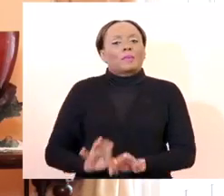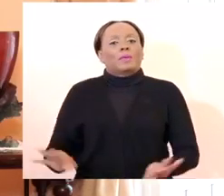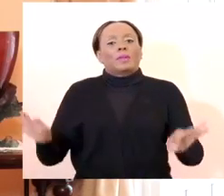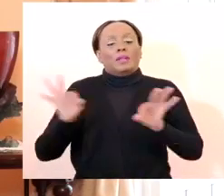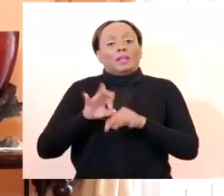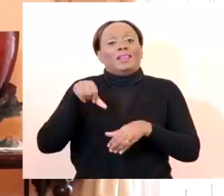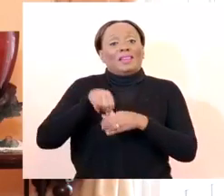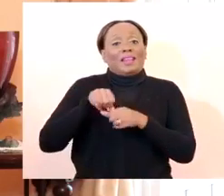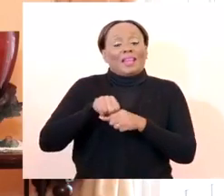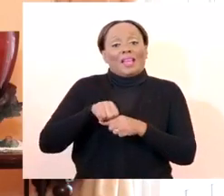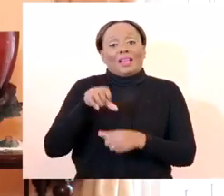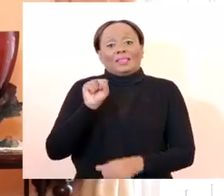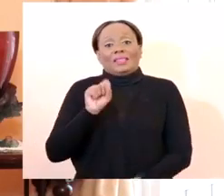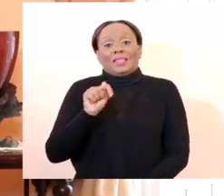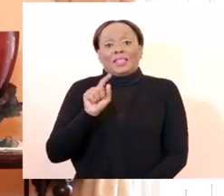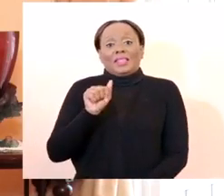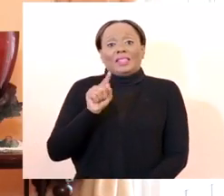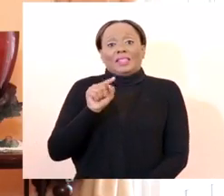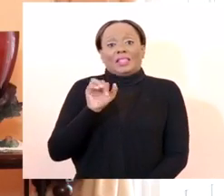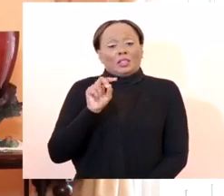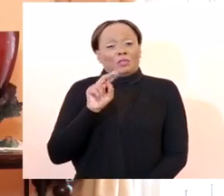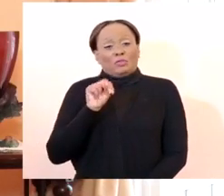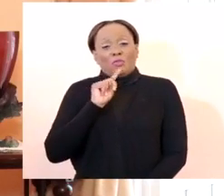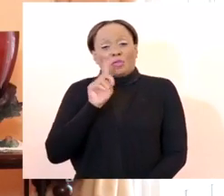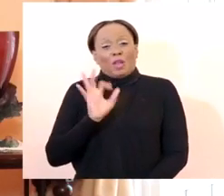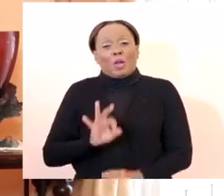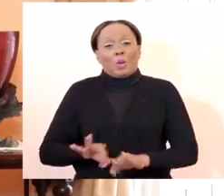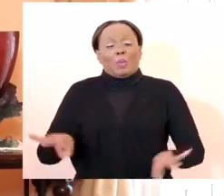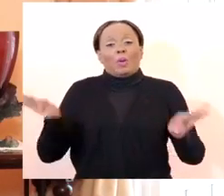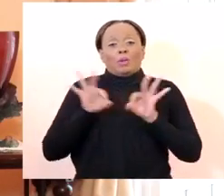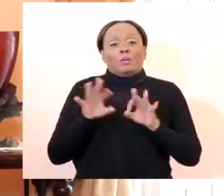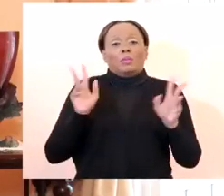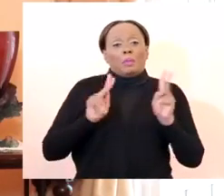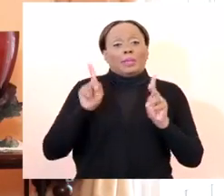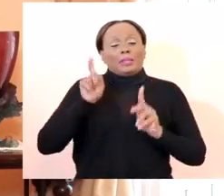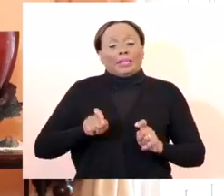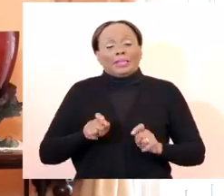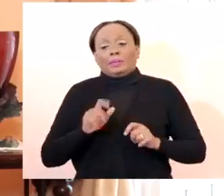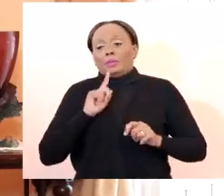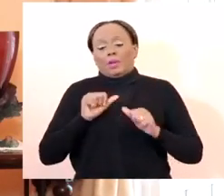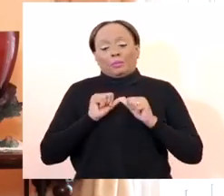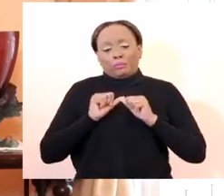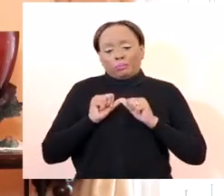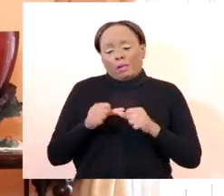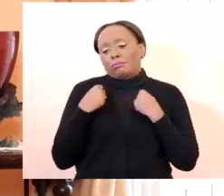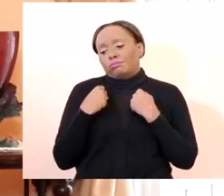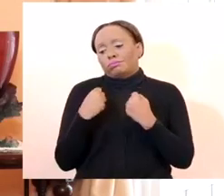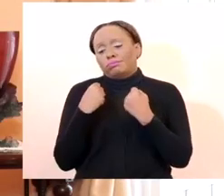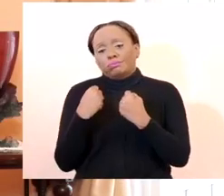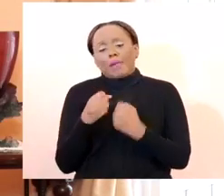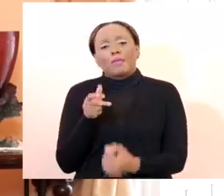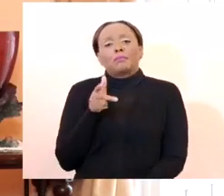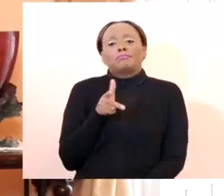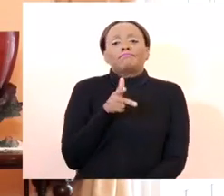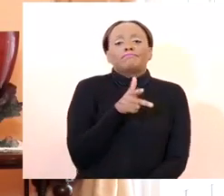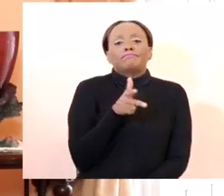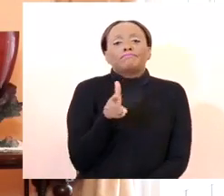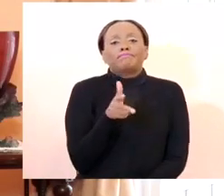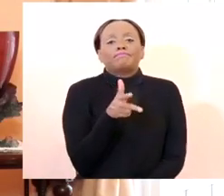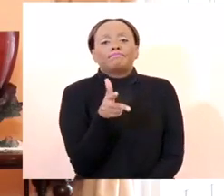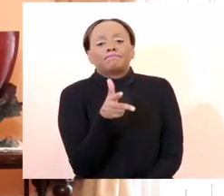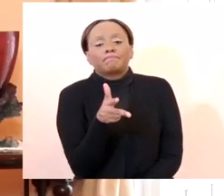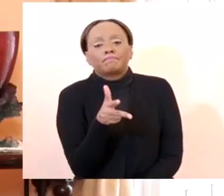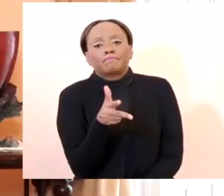gasoline stations to keeping Barbadians on the road. But equally, we want to make sure that we